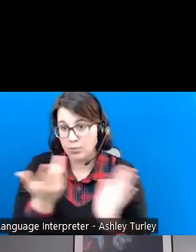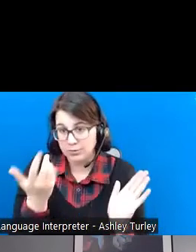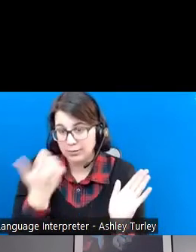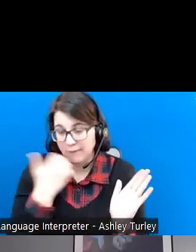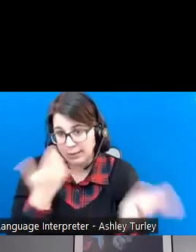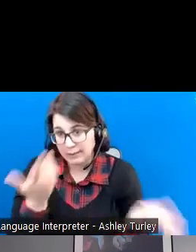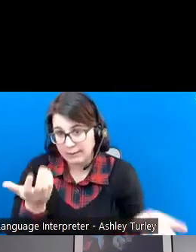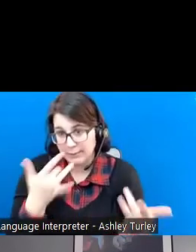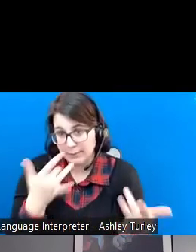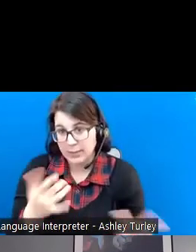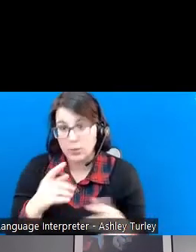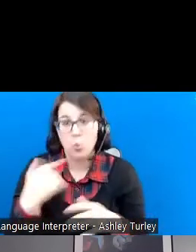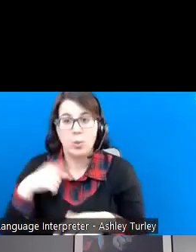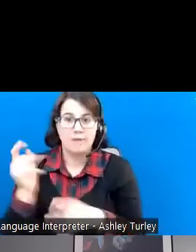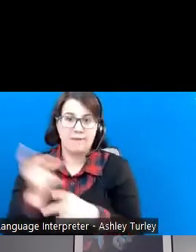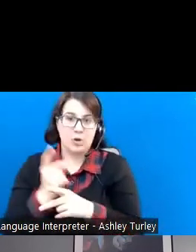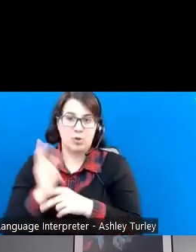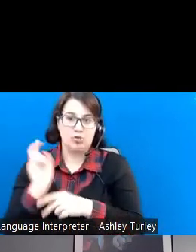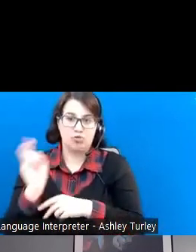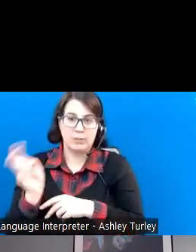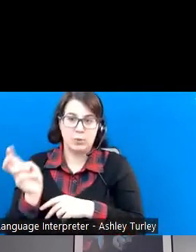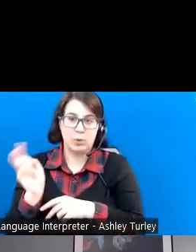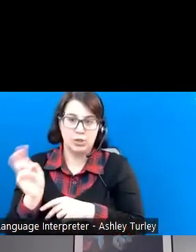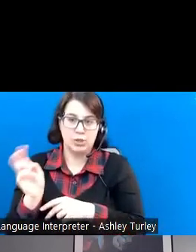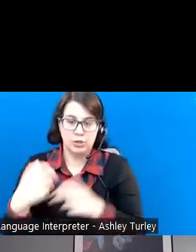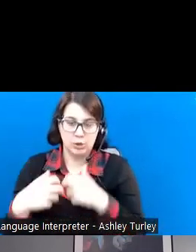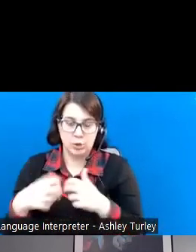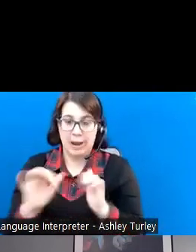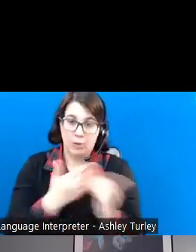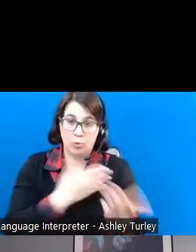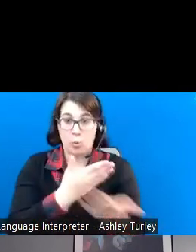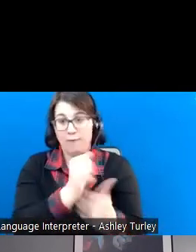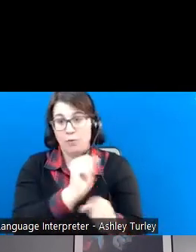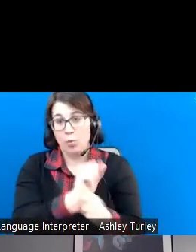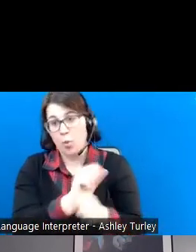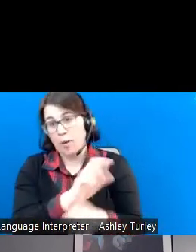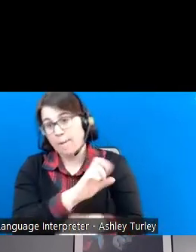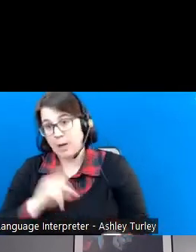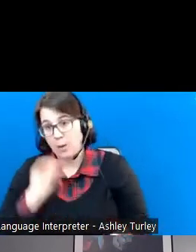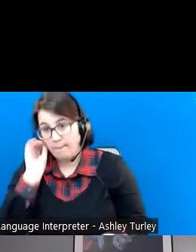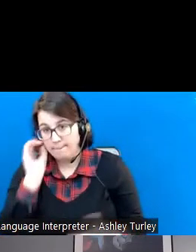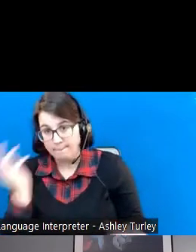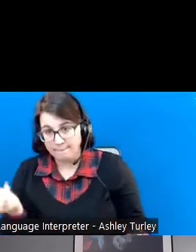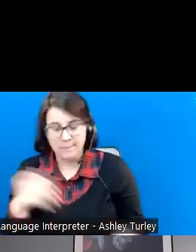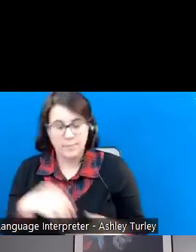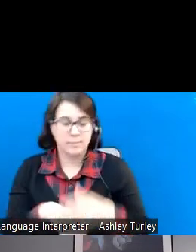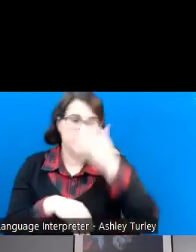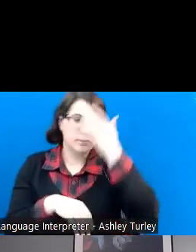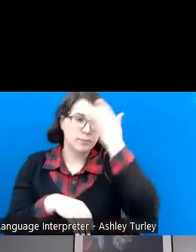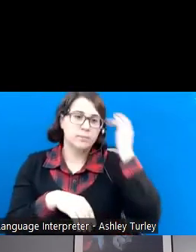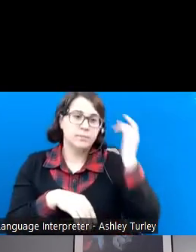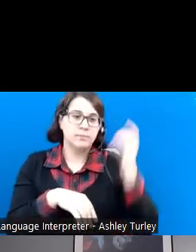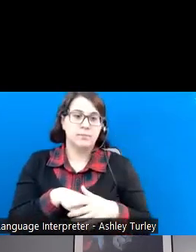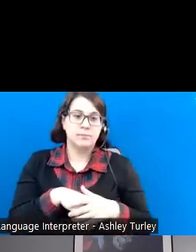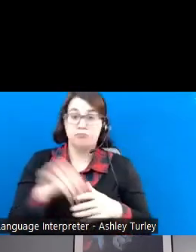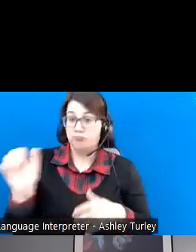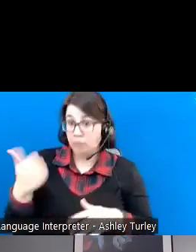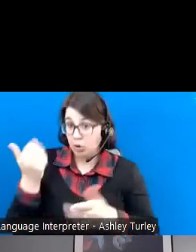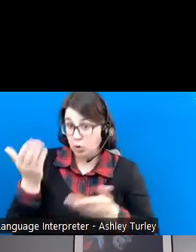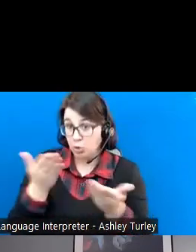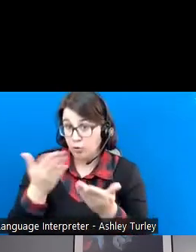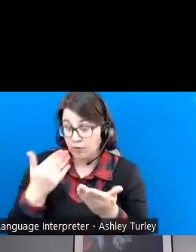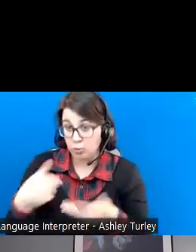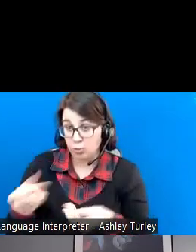try to figure out transportation issues to get people to and from work. One of the skills that we typically provide here at JobSquad through